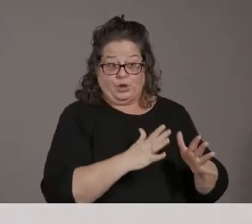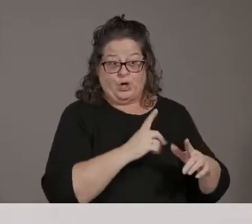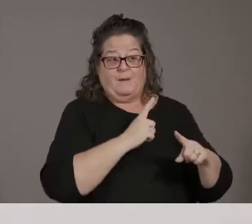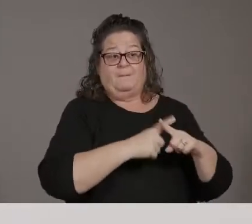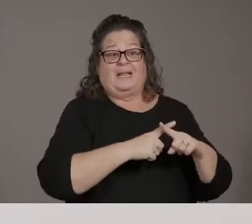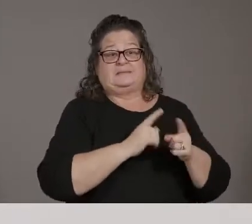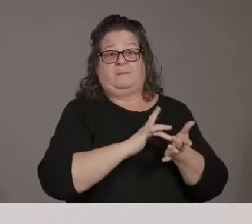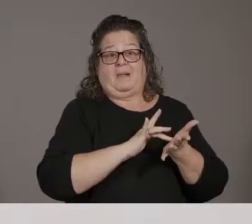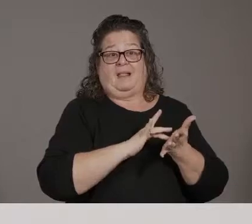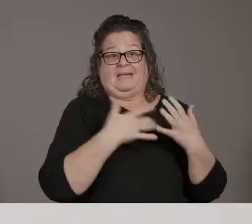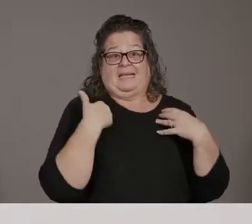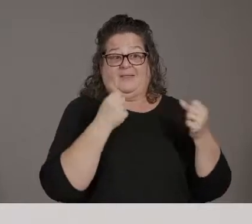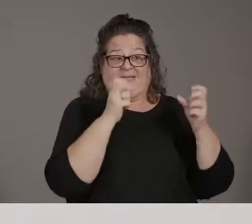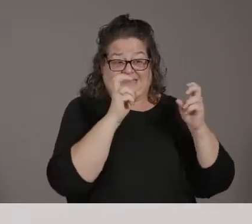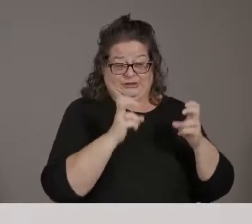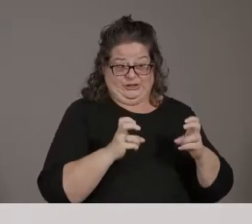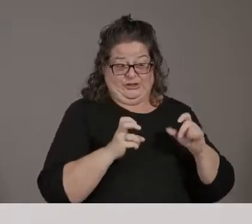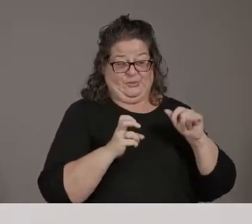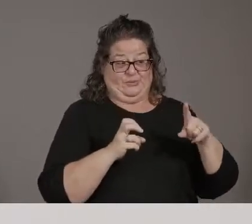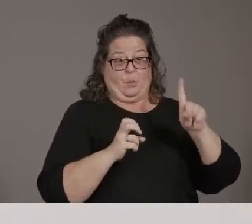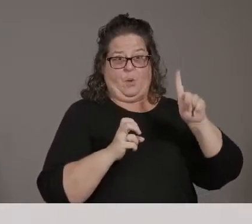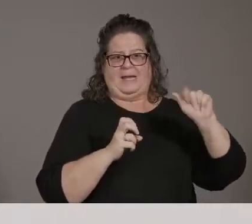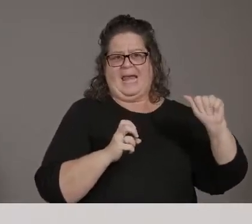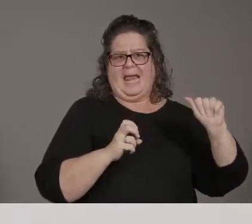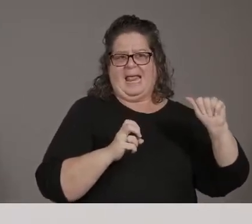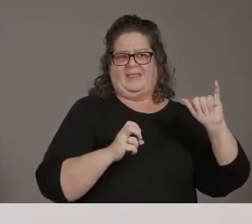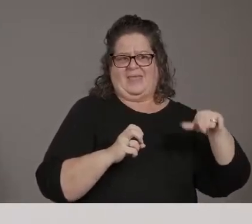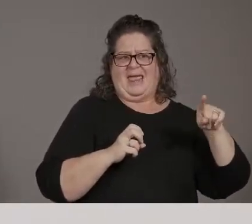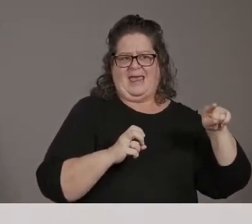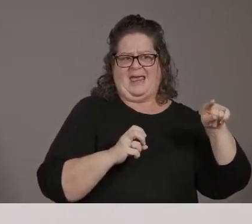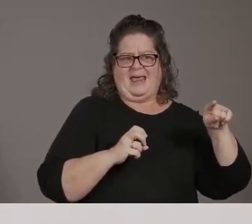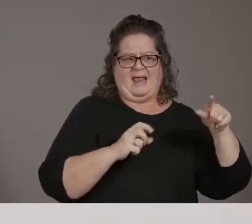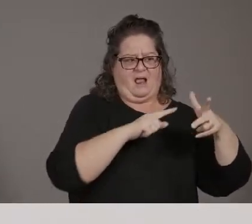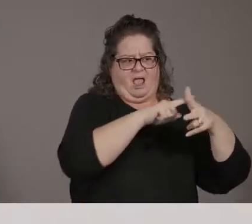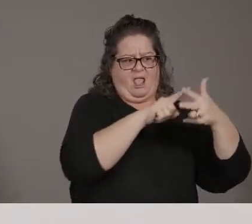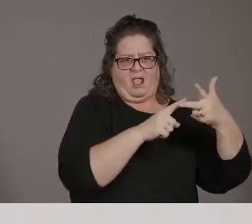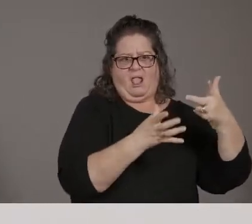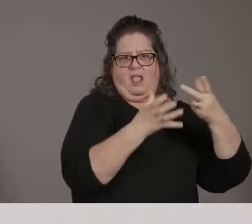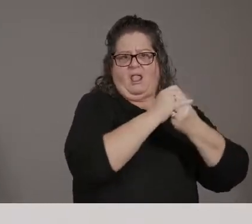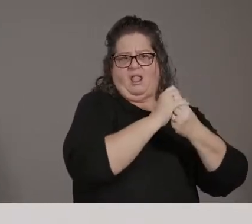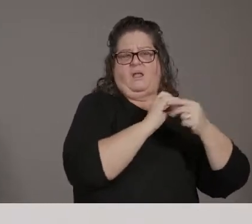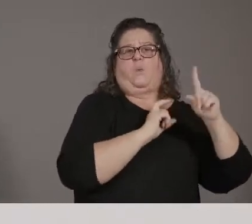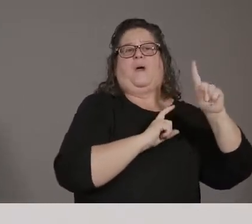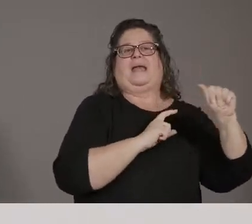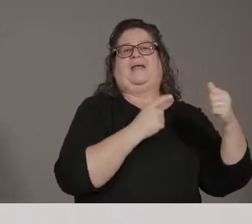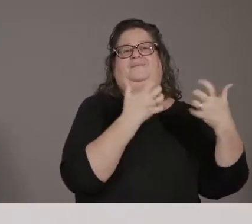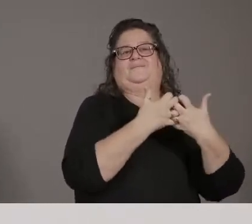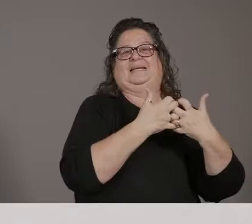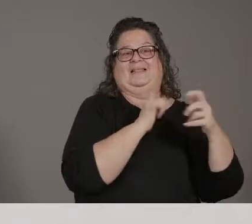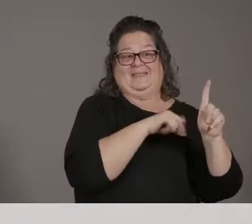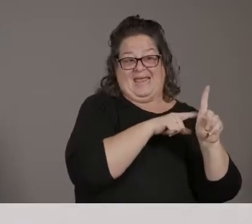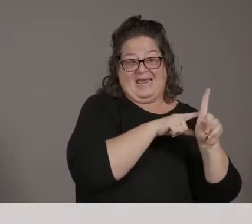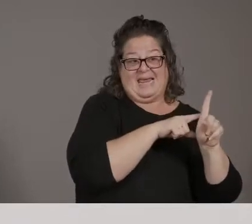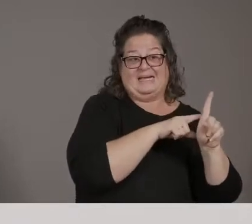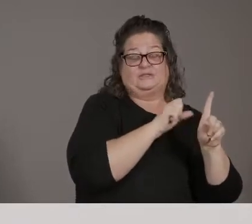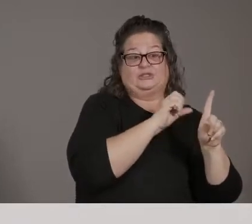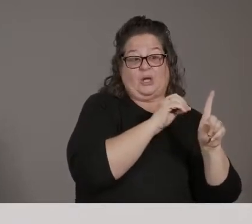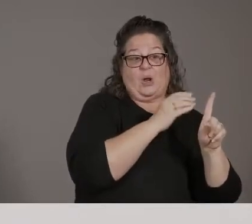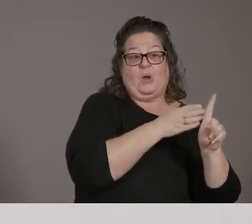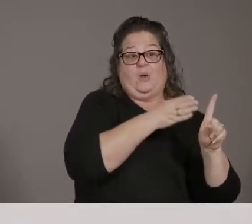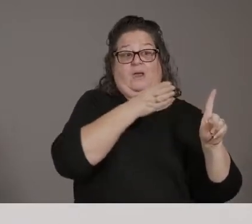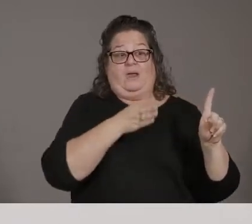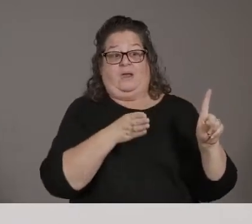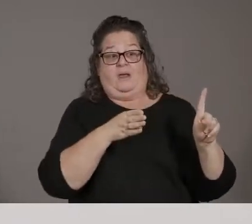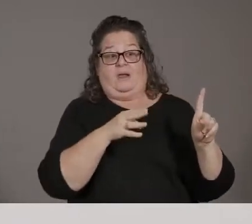they're going to be one a because of their, their profession. So you would be media communications, which is considered a,